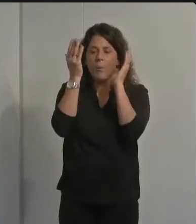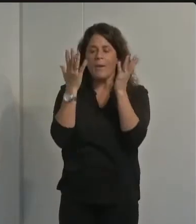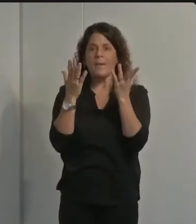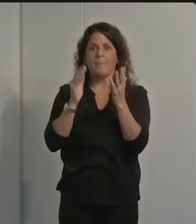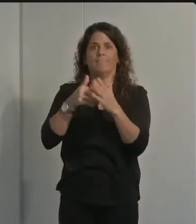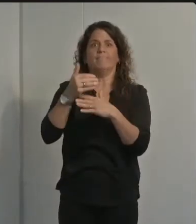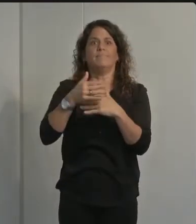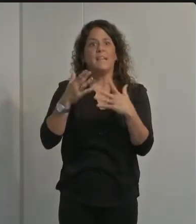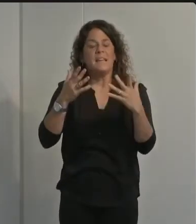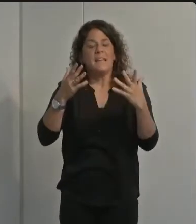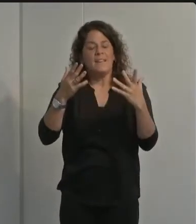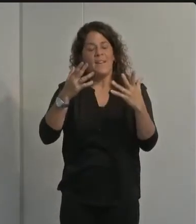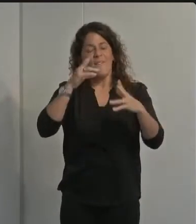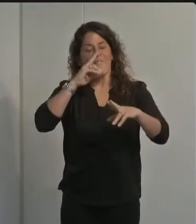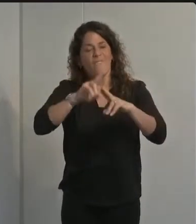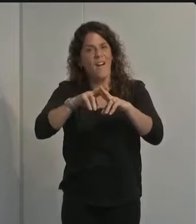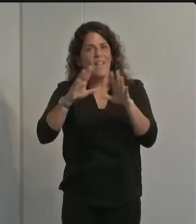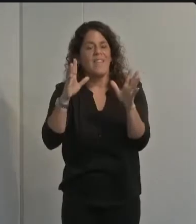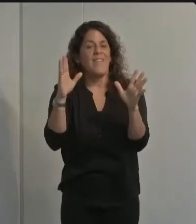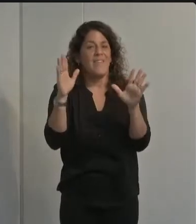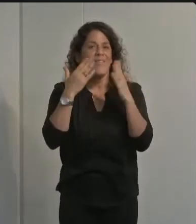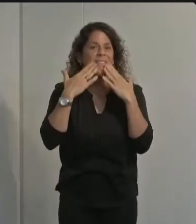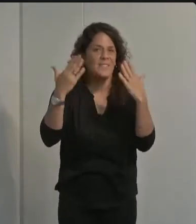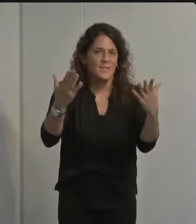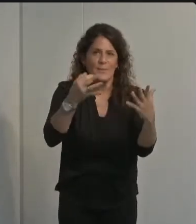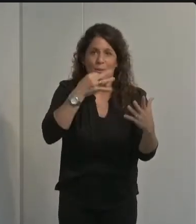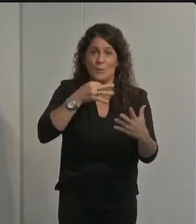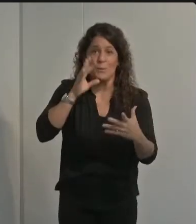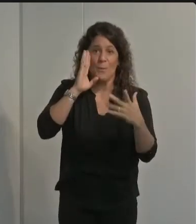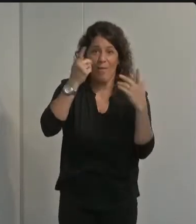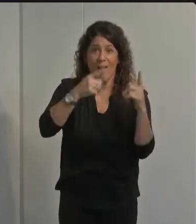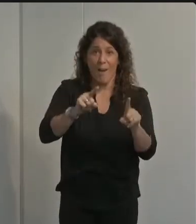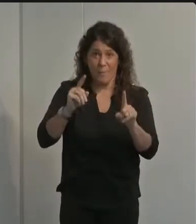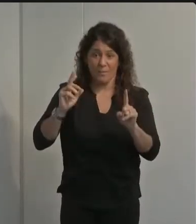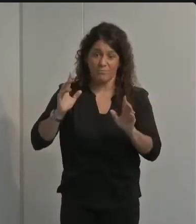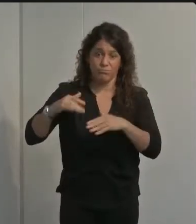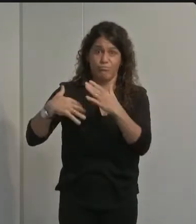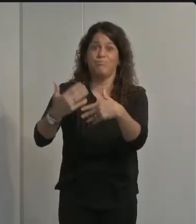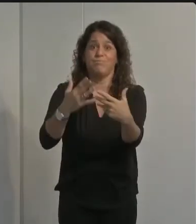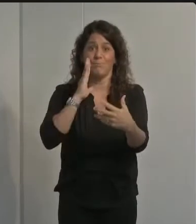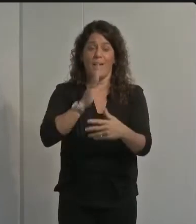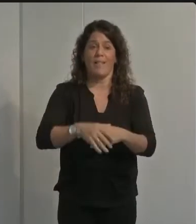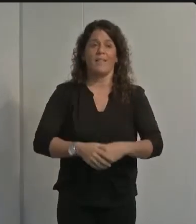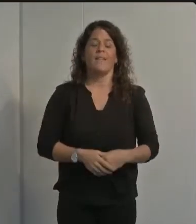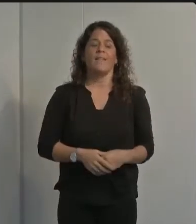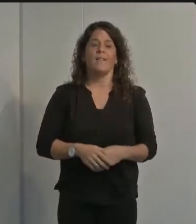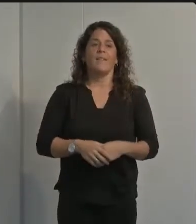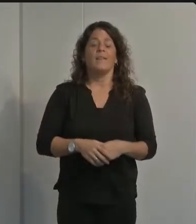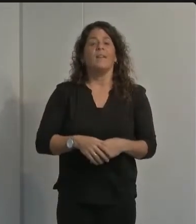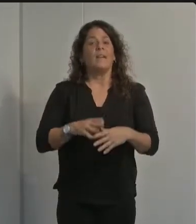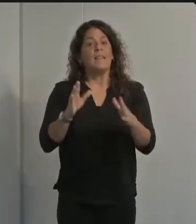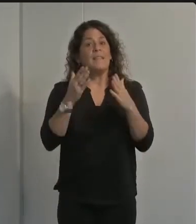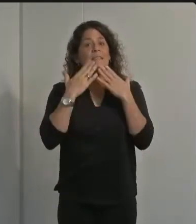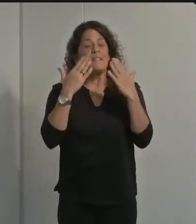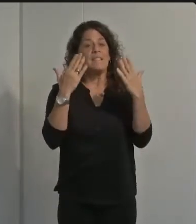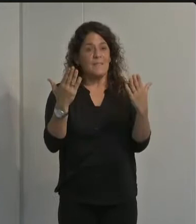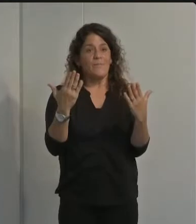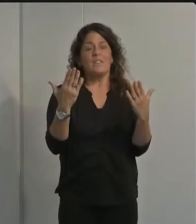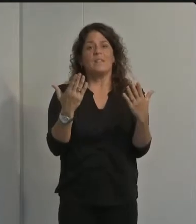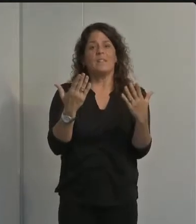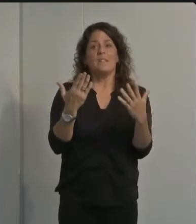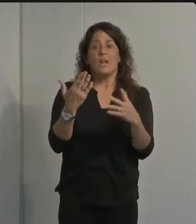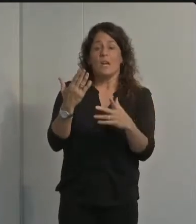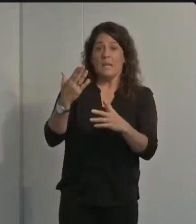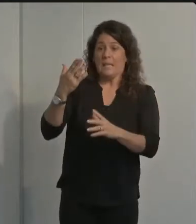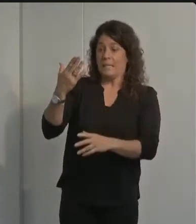america's most traditional family gathering event canada also celebrates thanksgiving but the event occurs on the